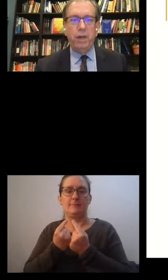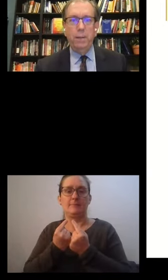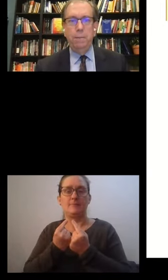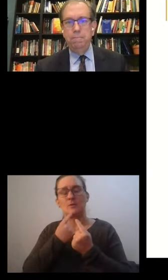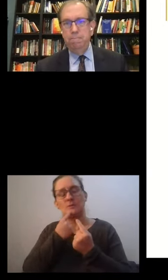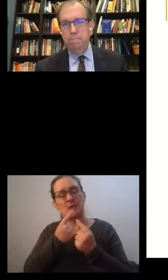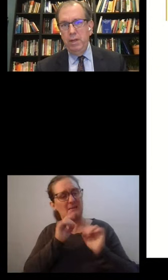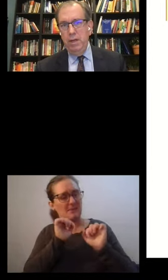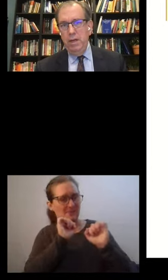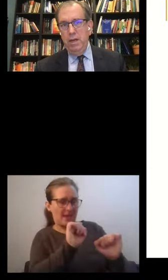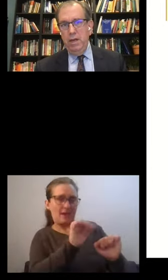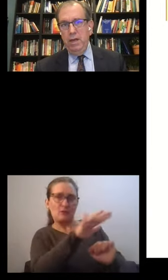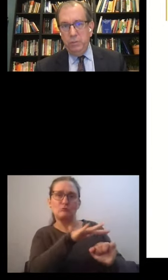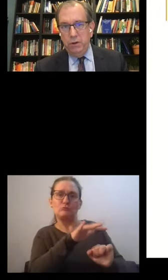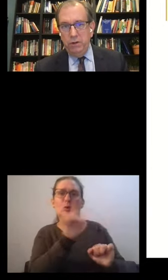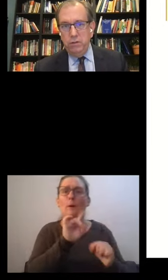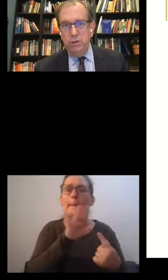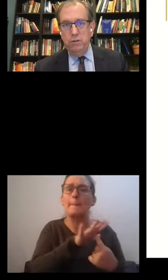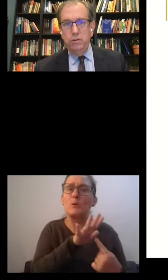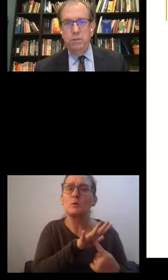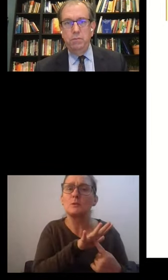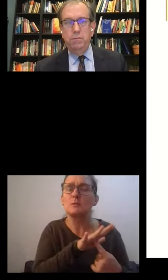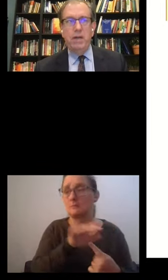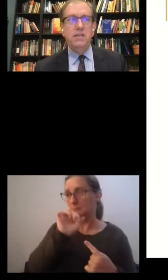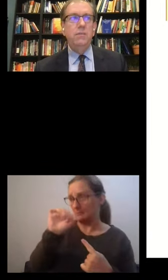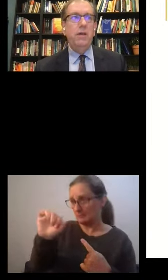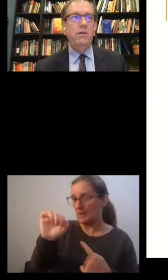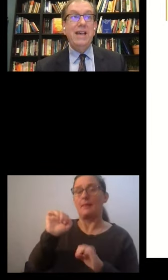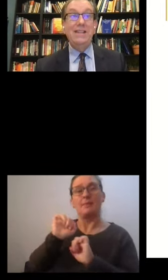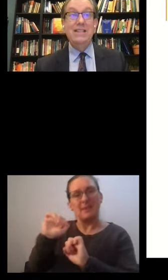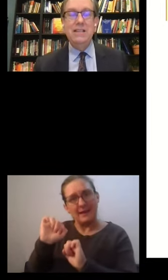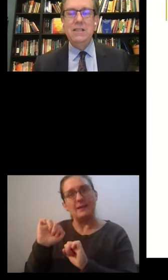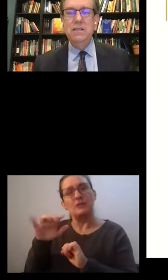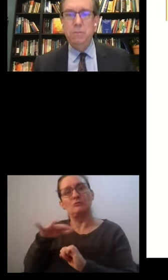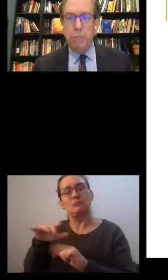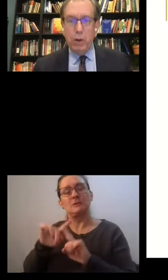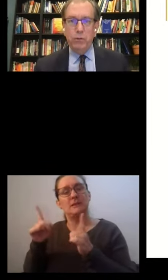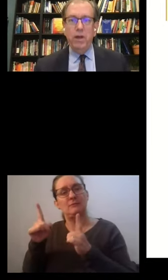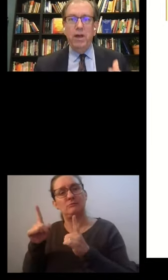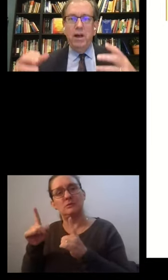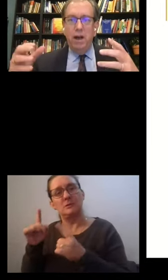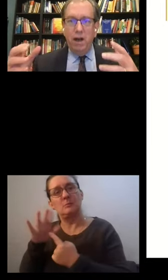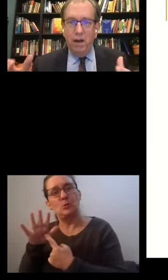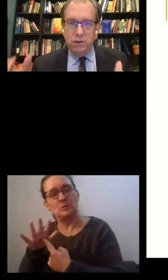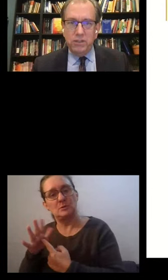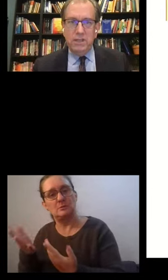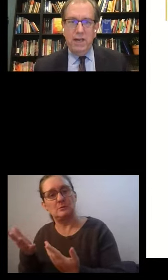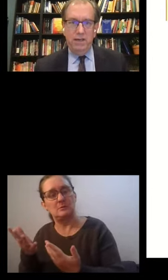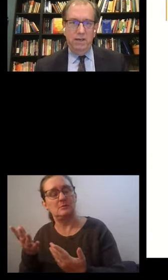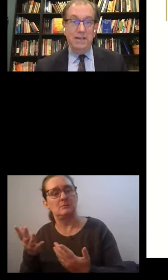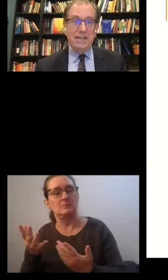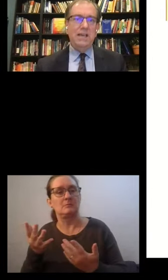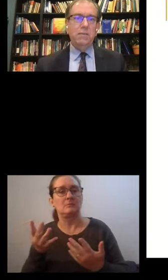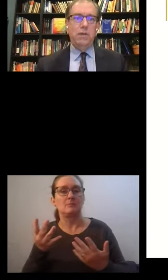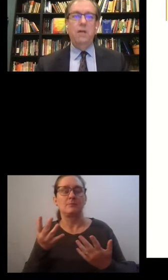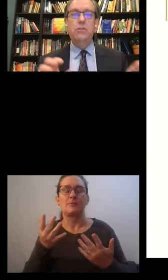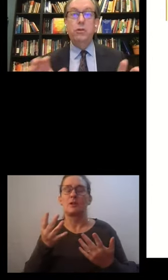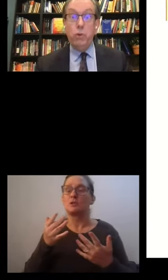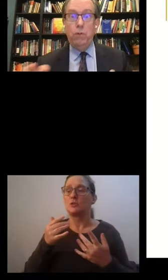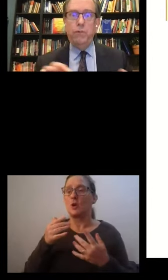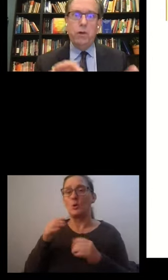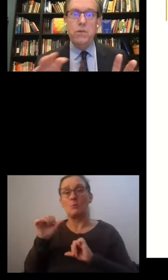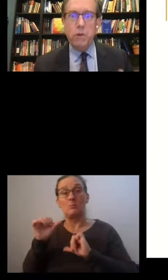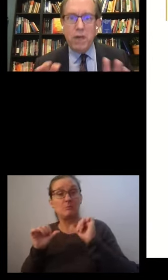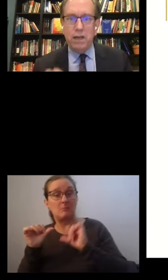that country. Experience shows that policymakers and citizens both understand it. Indeed, it